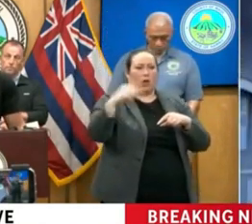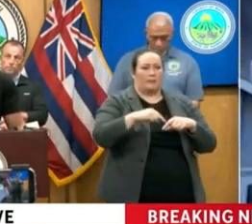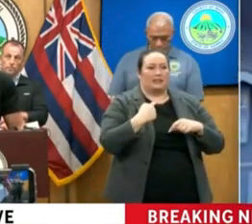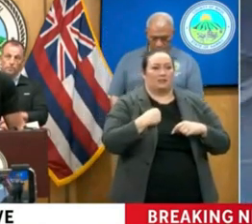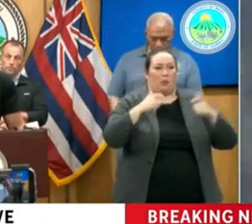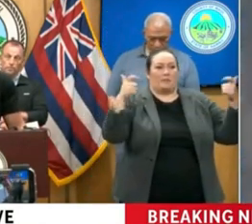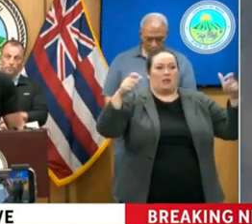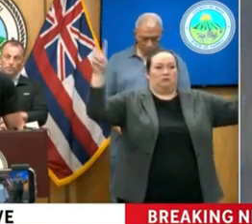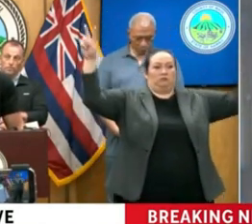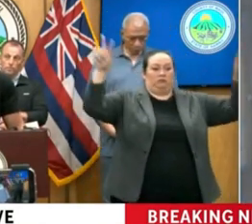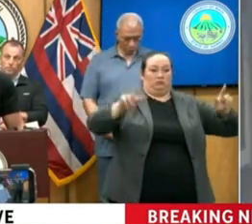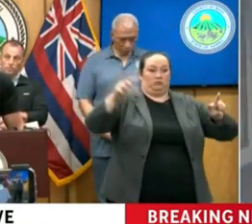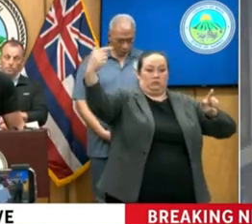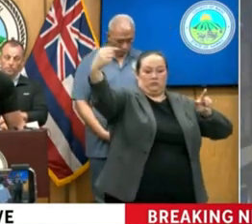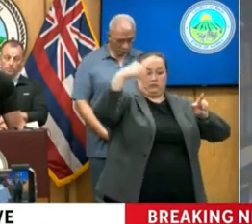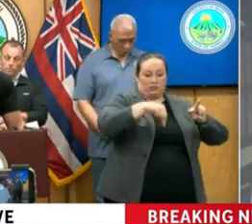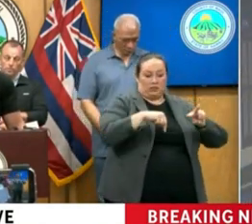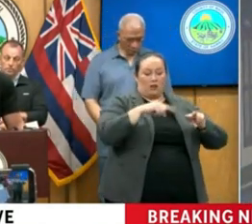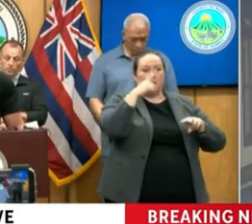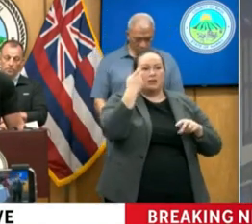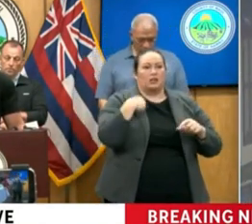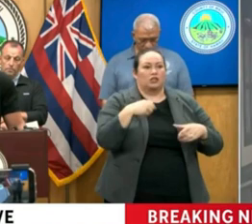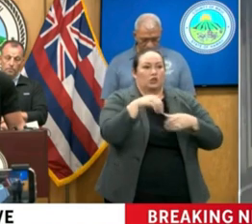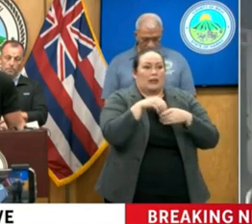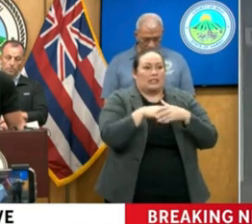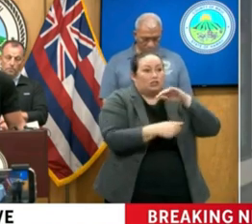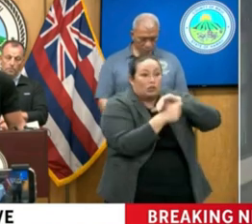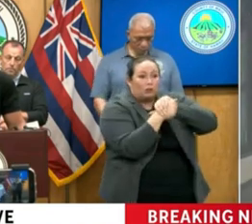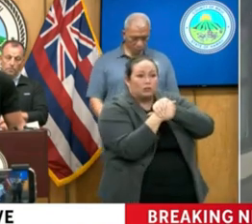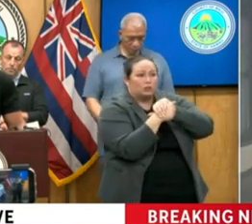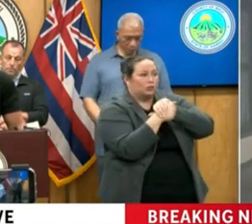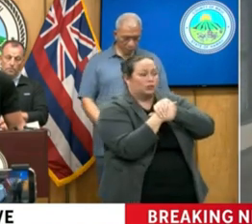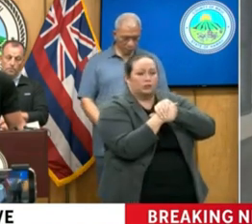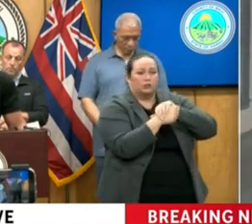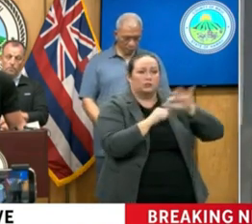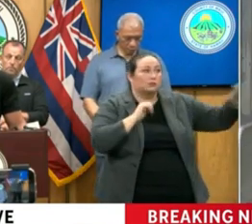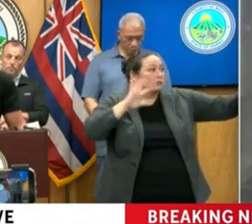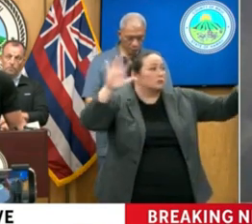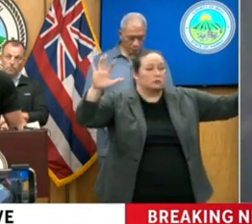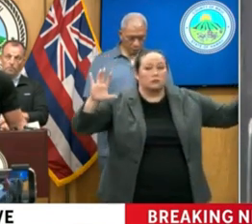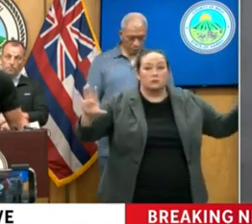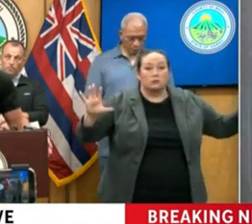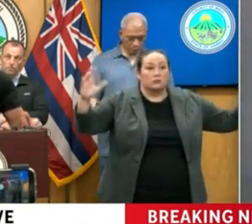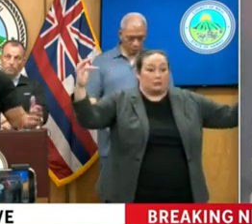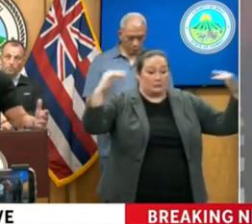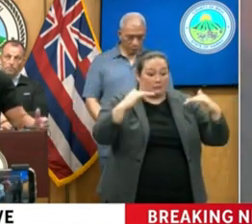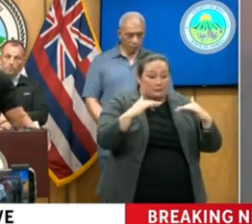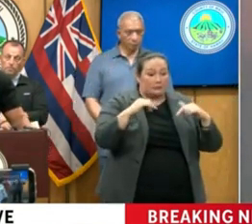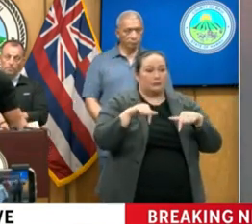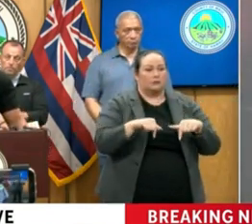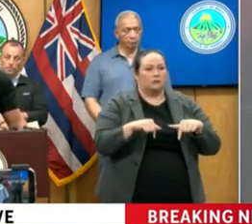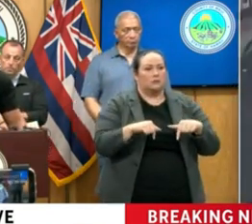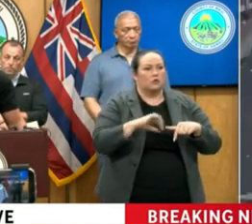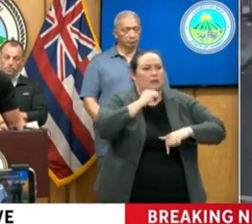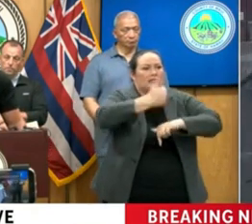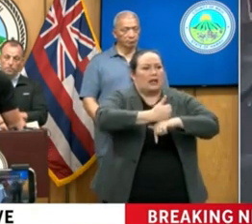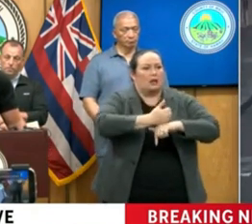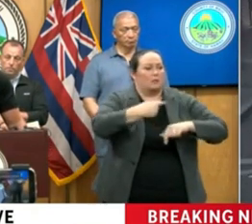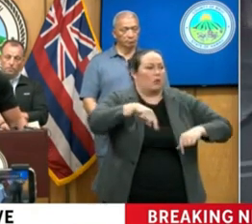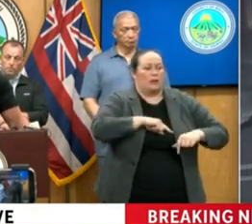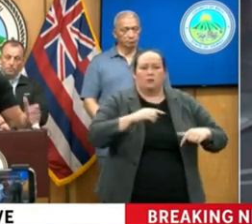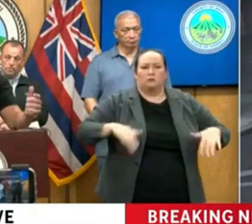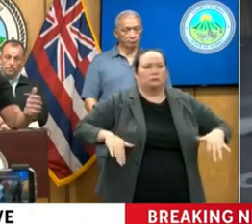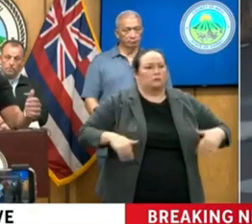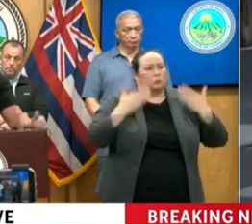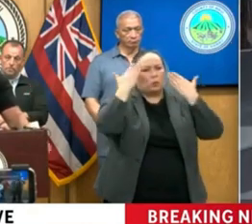as quickly or as much as we'd like because they're actually in shelter, until we get some of those basic things set up, we're not going to have